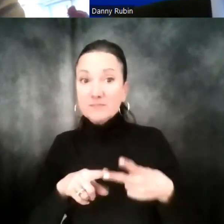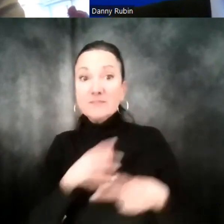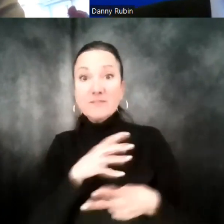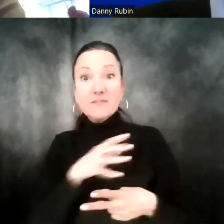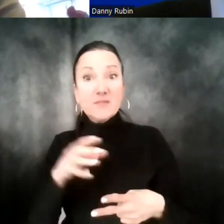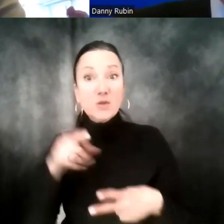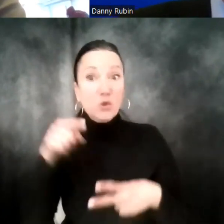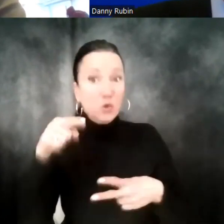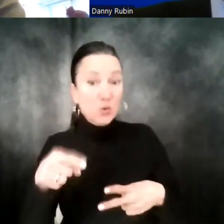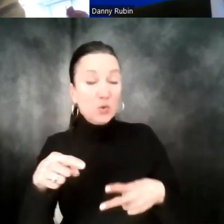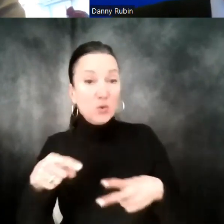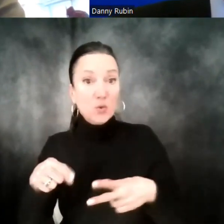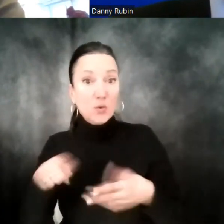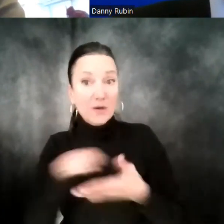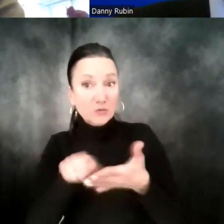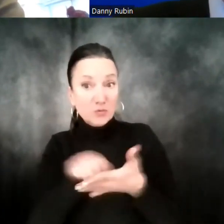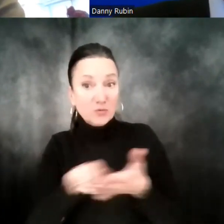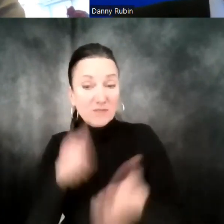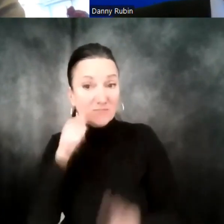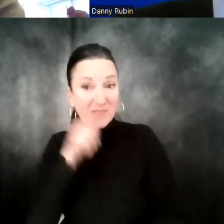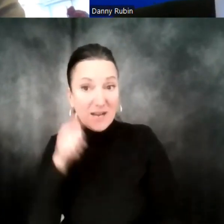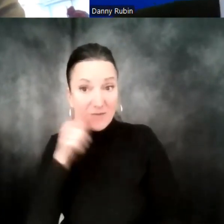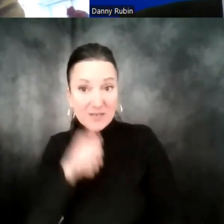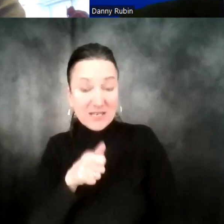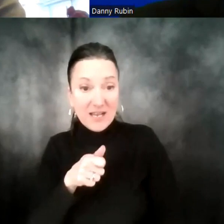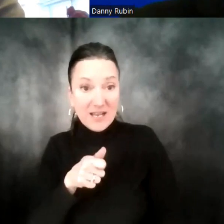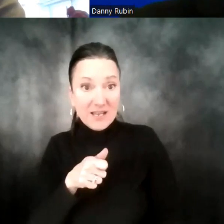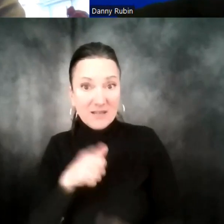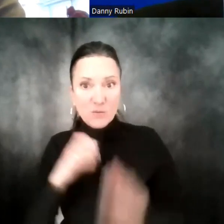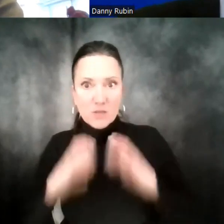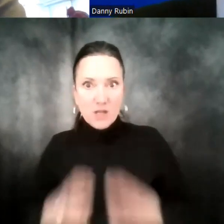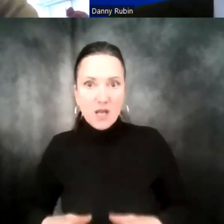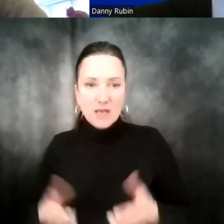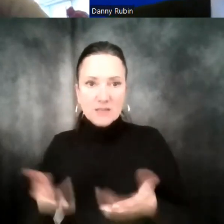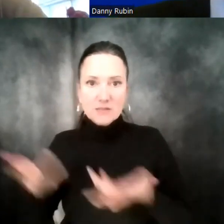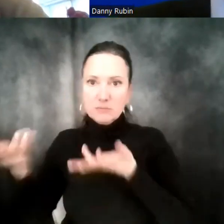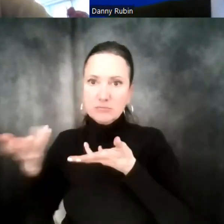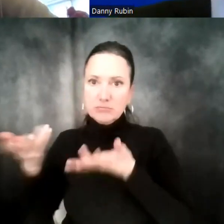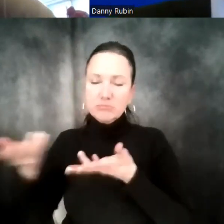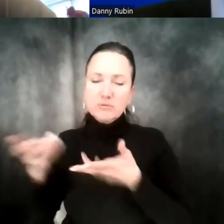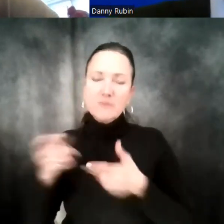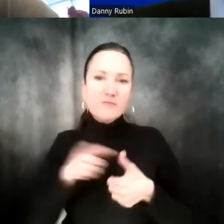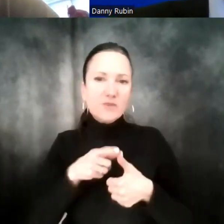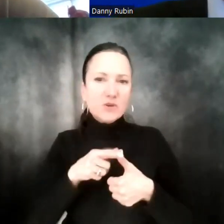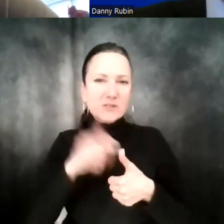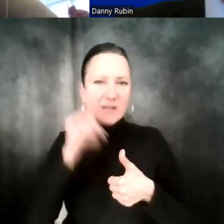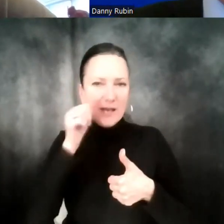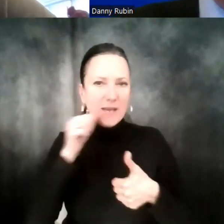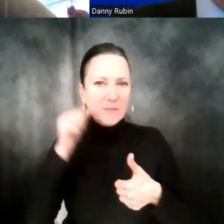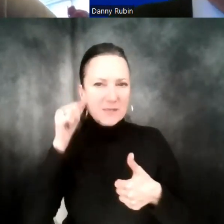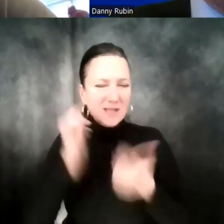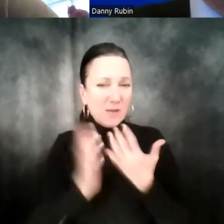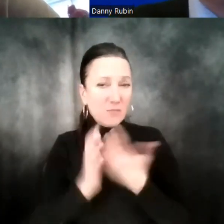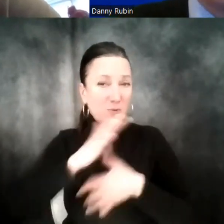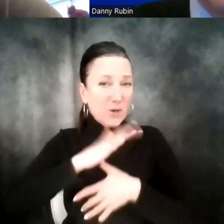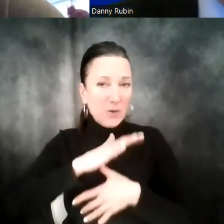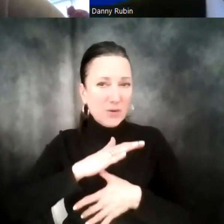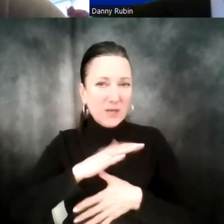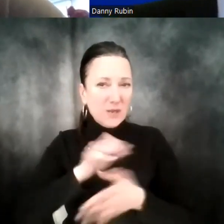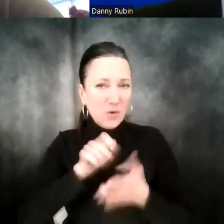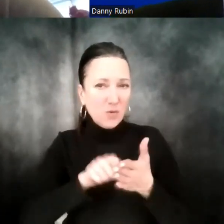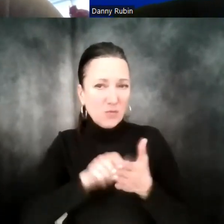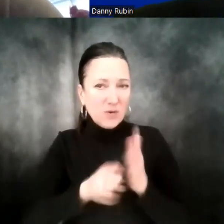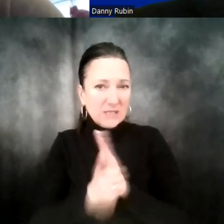every day in your job with clients. But first, speak to Amazon's priority around writing well.